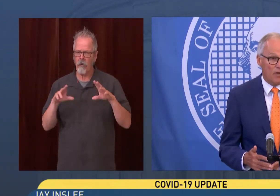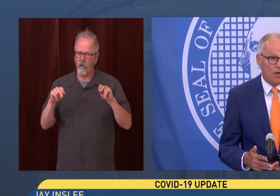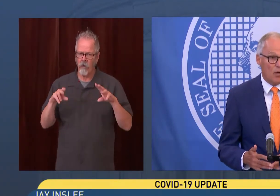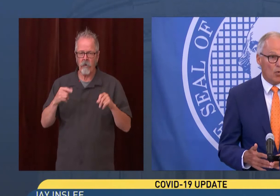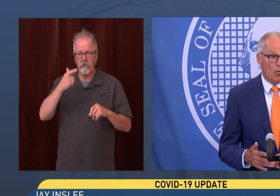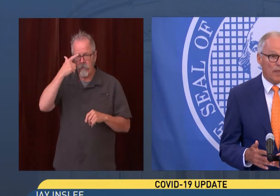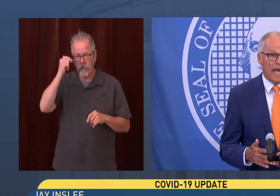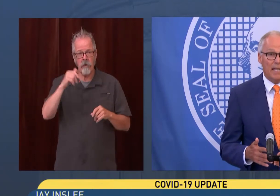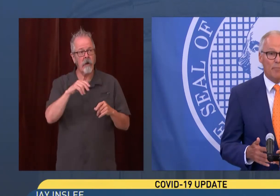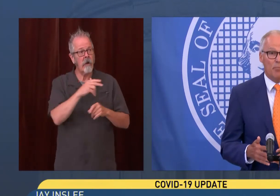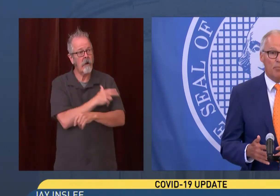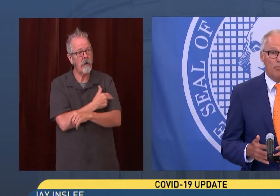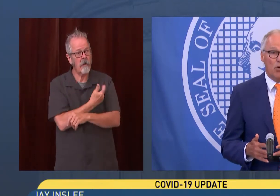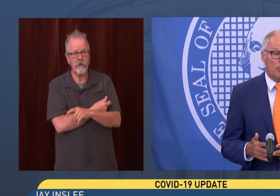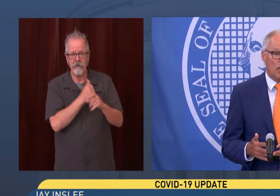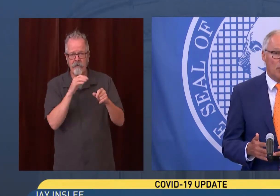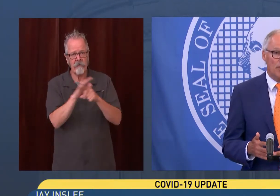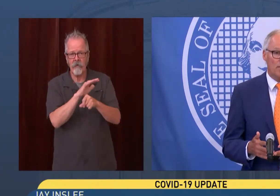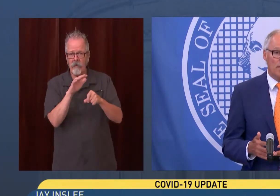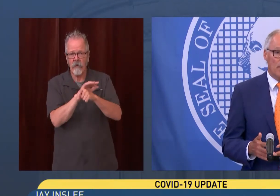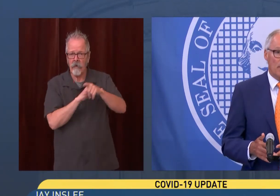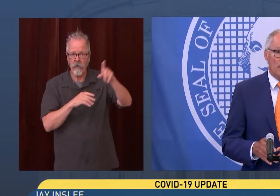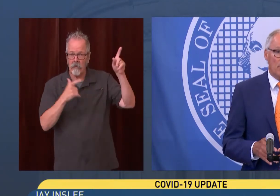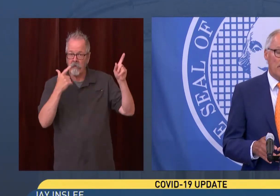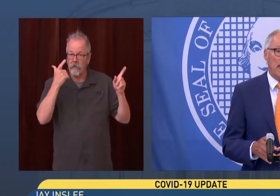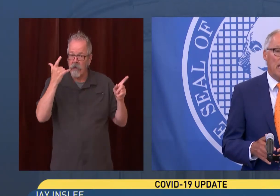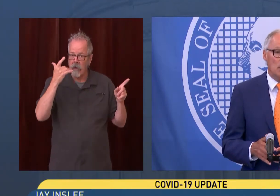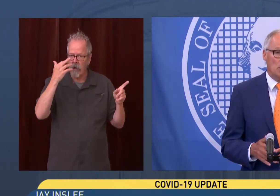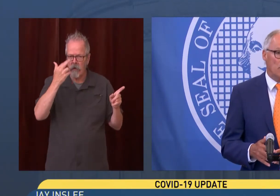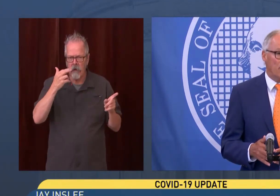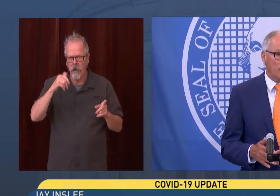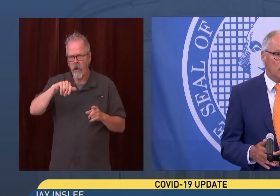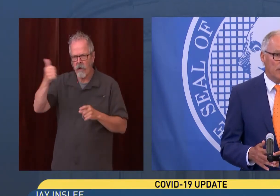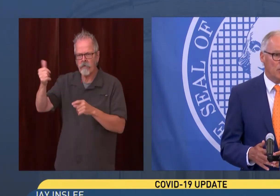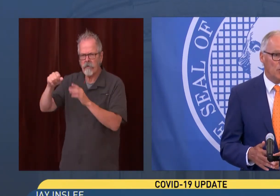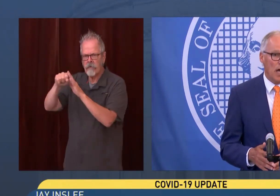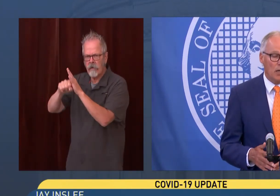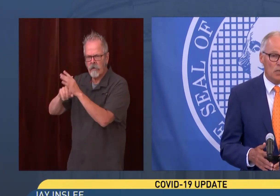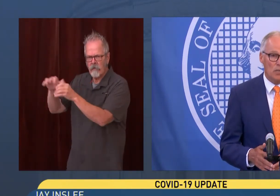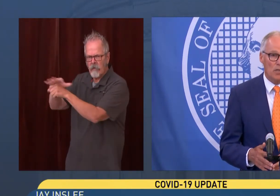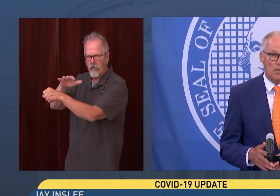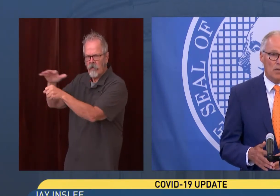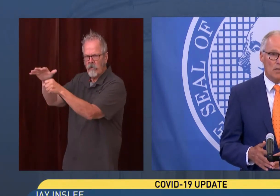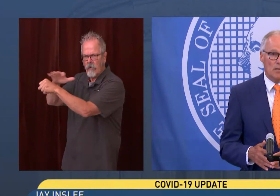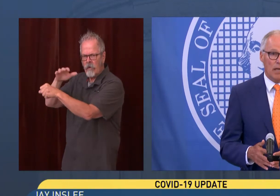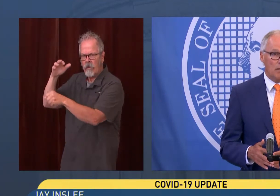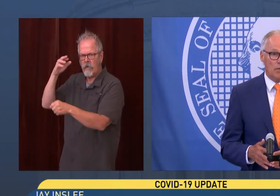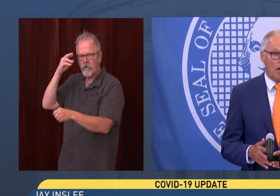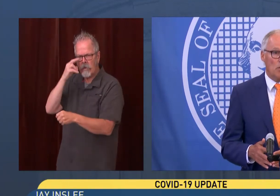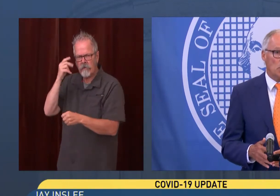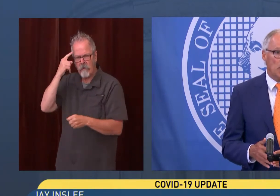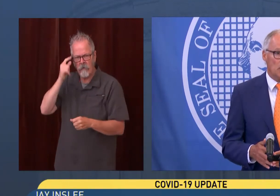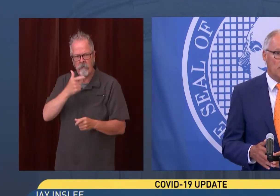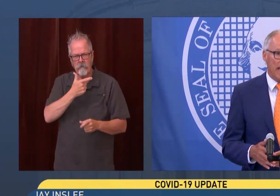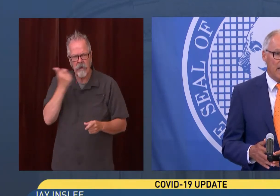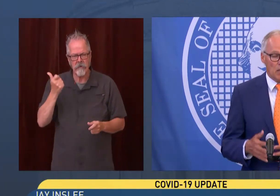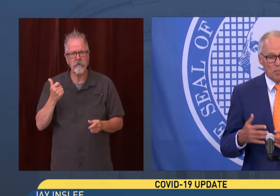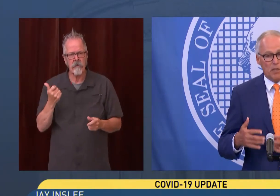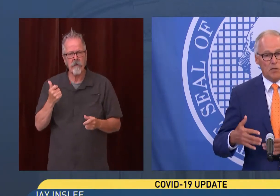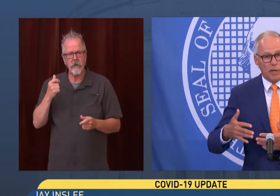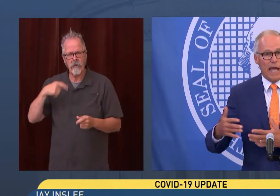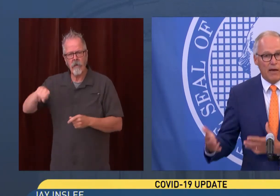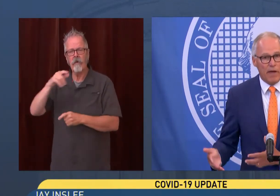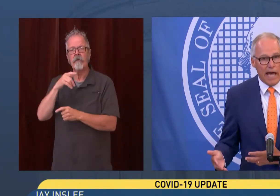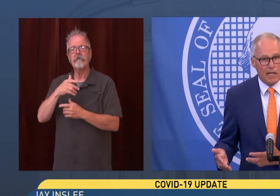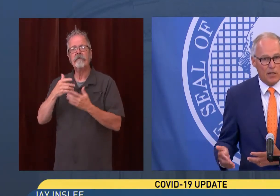have, where they had to put people's remains in refrigerated trucks, like other states have had,